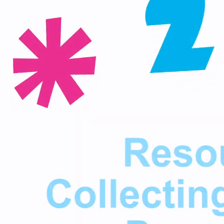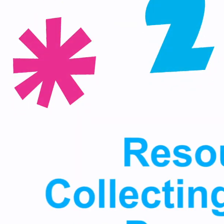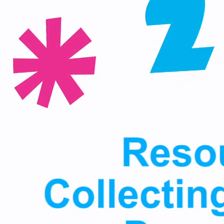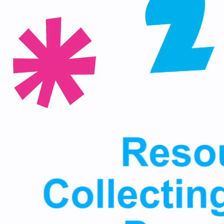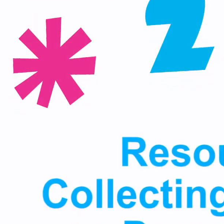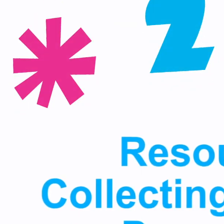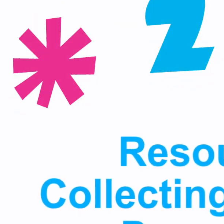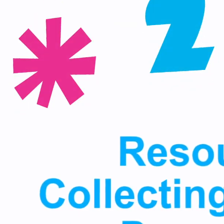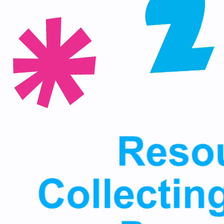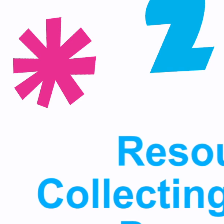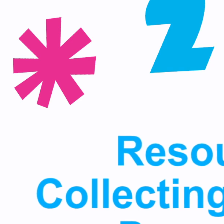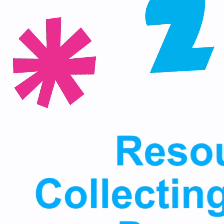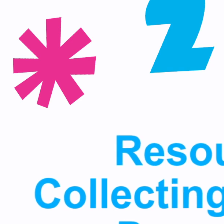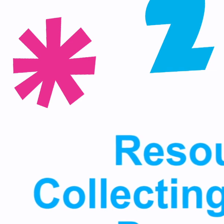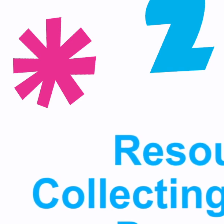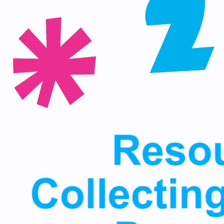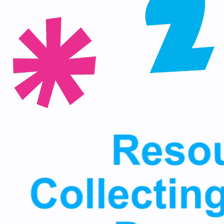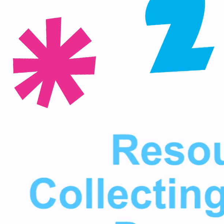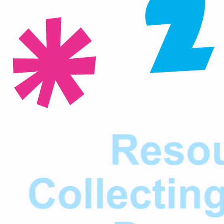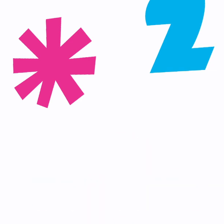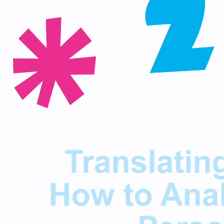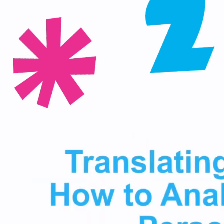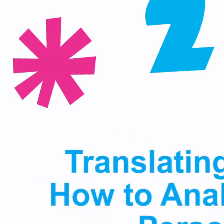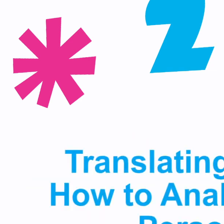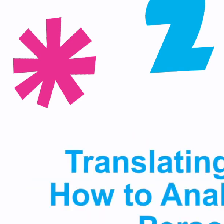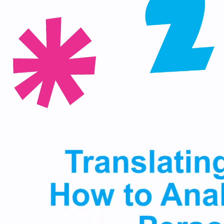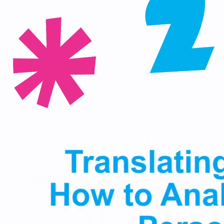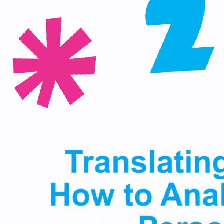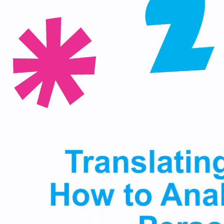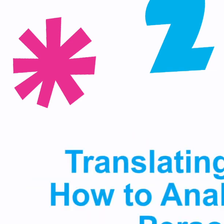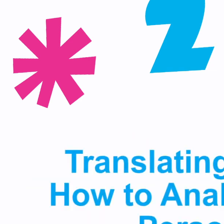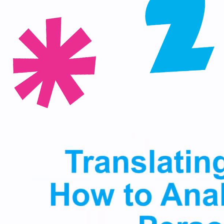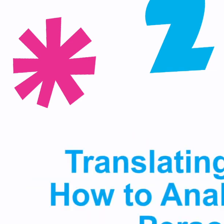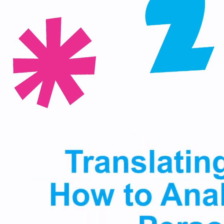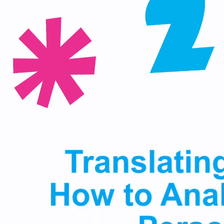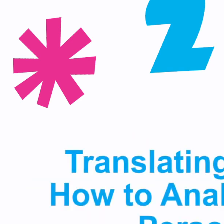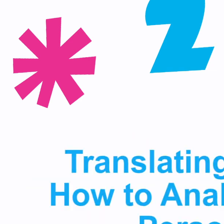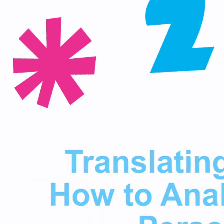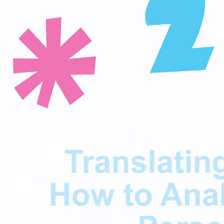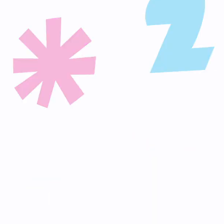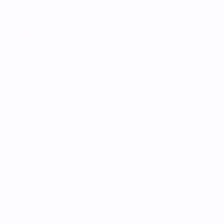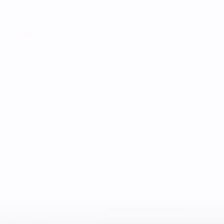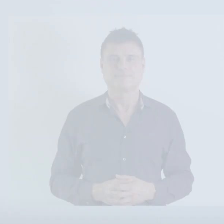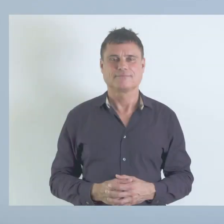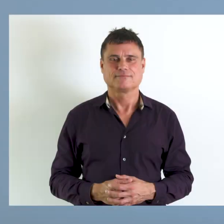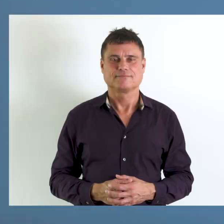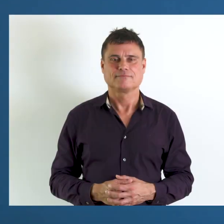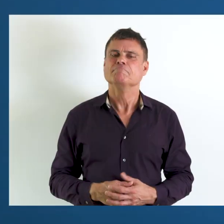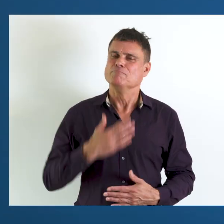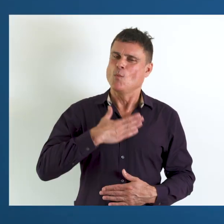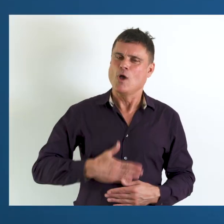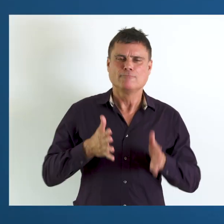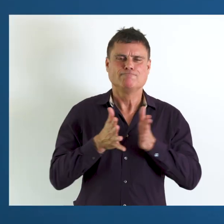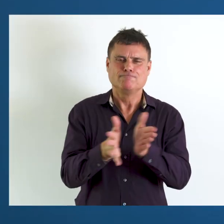to analyze and interpret data on persons with disabilities. Mitch Lowe, Washington Group on Disability Statistics. Okay, I'd like to talk